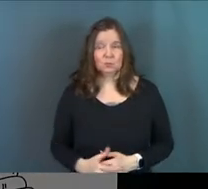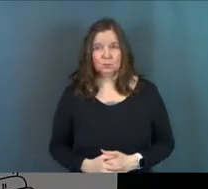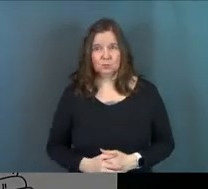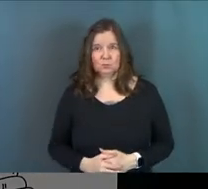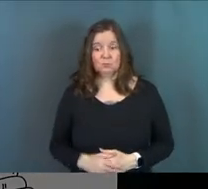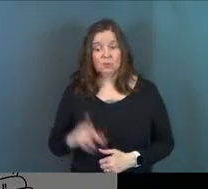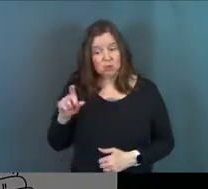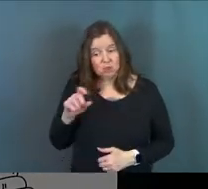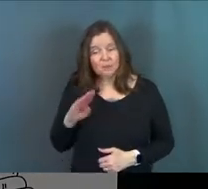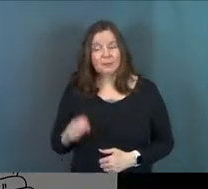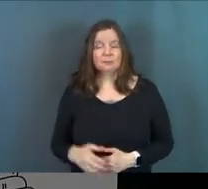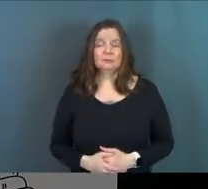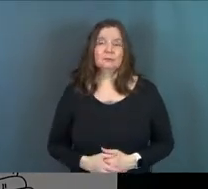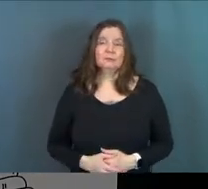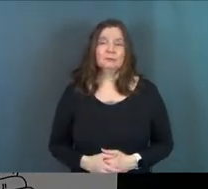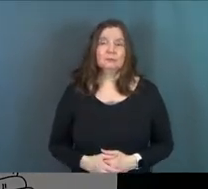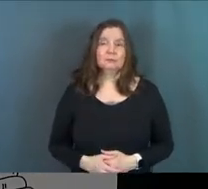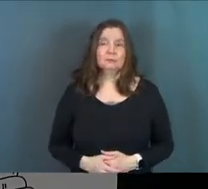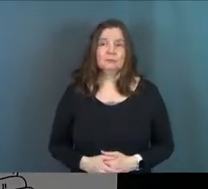Should have been.